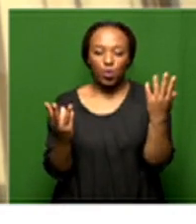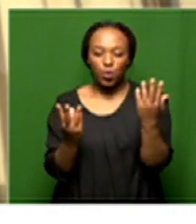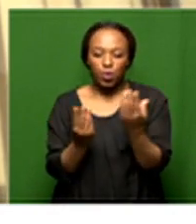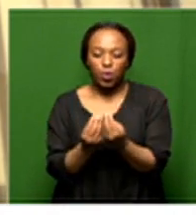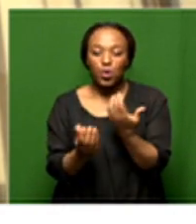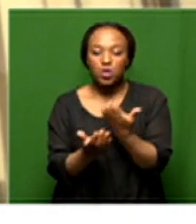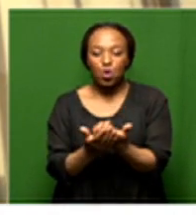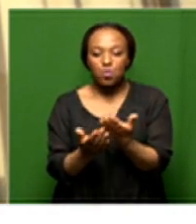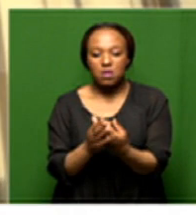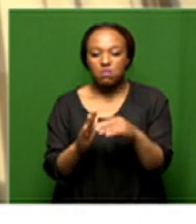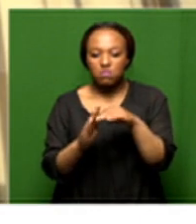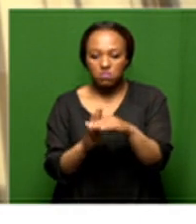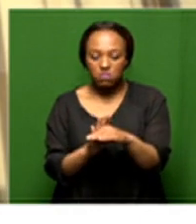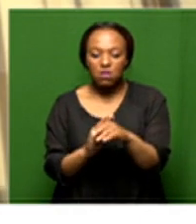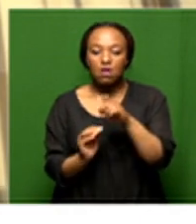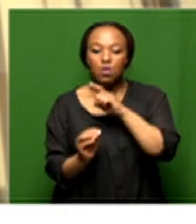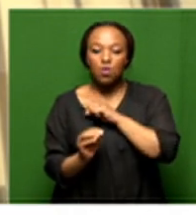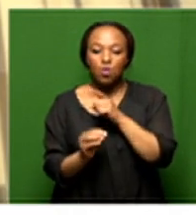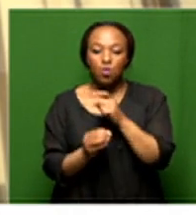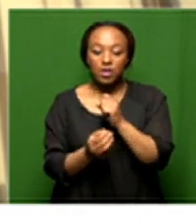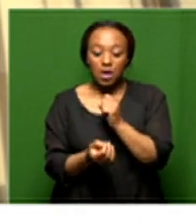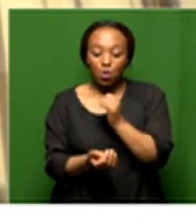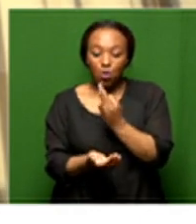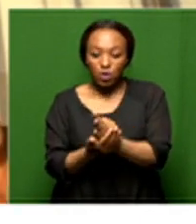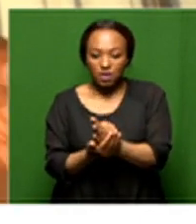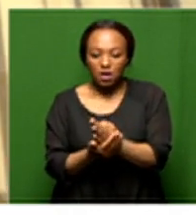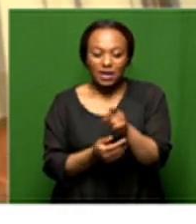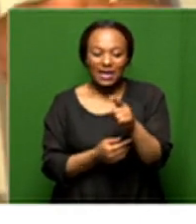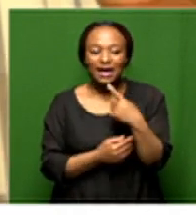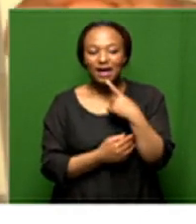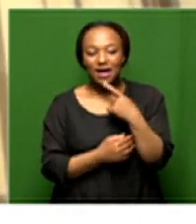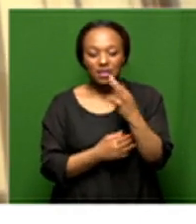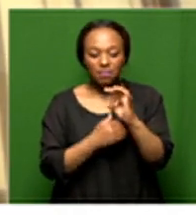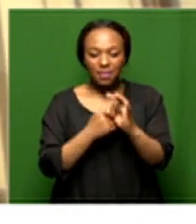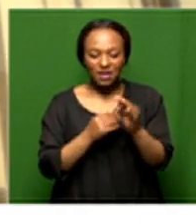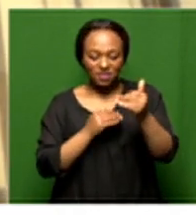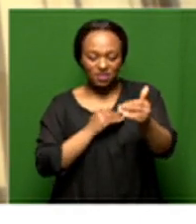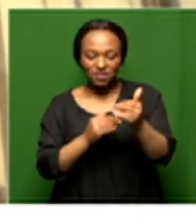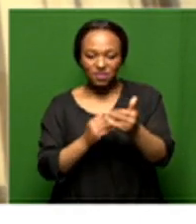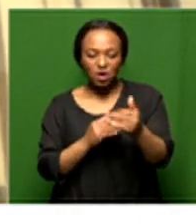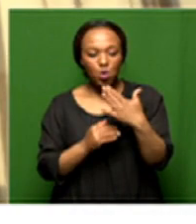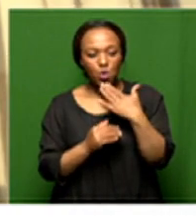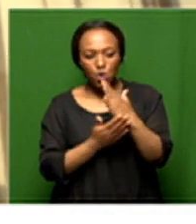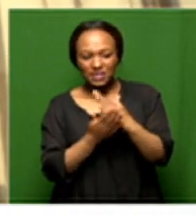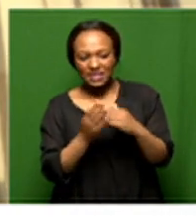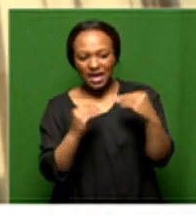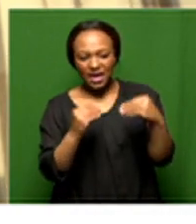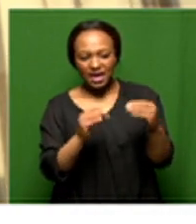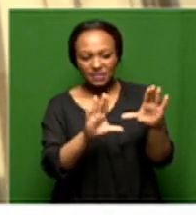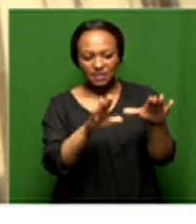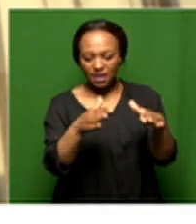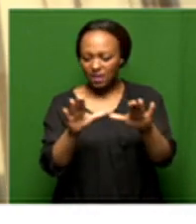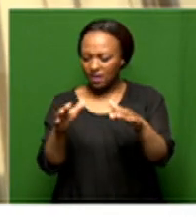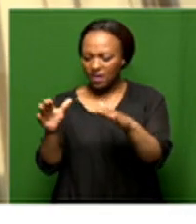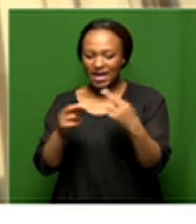so in some instances when we have a quarter contraction we can see that is this and that sector that is responsible for the